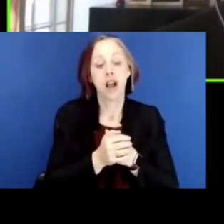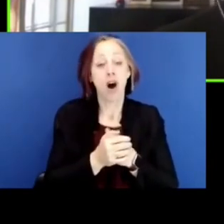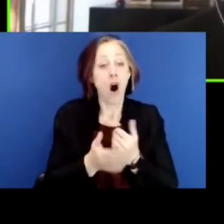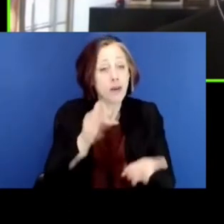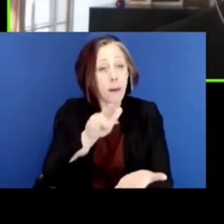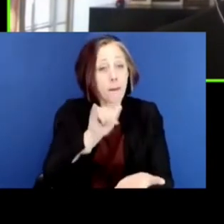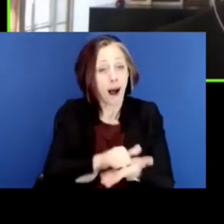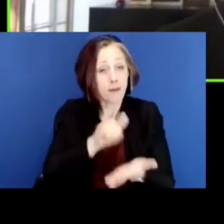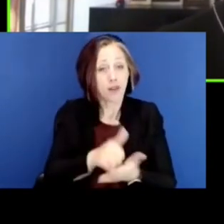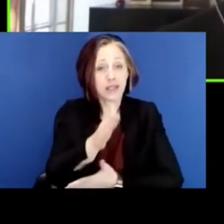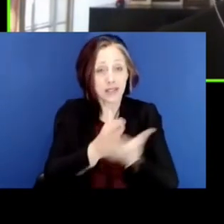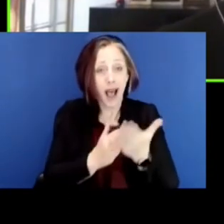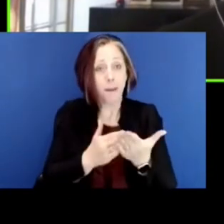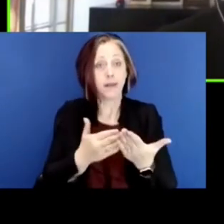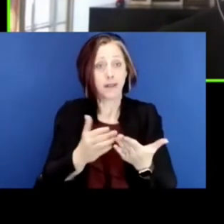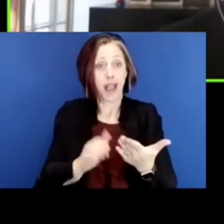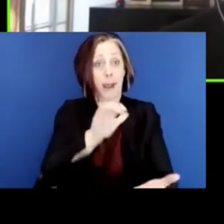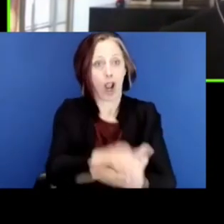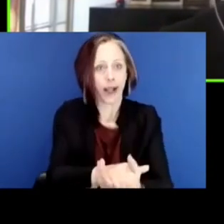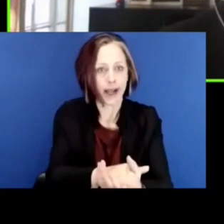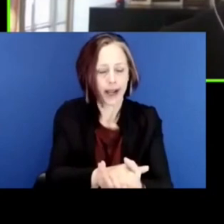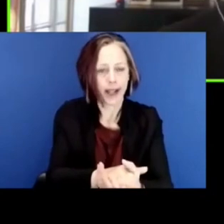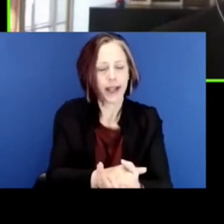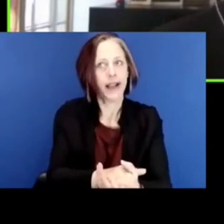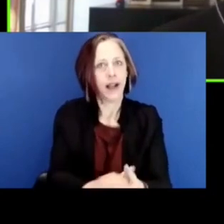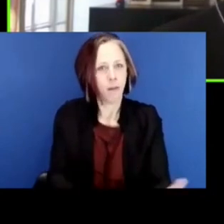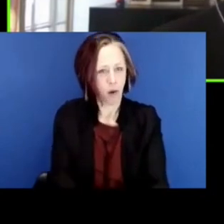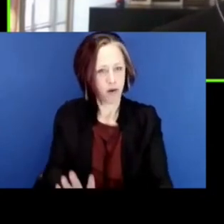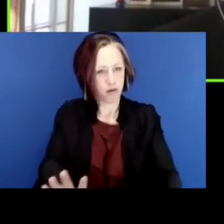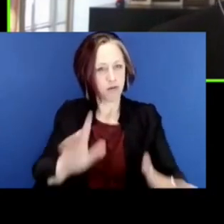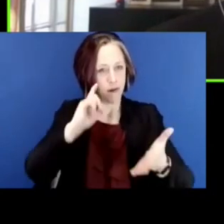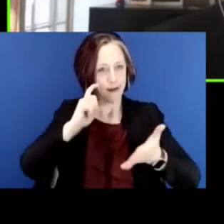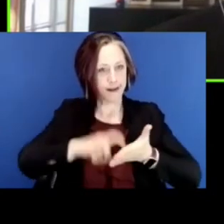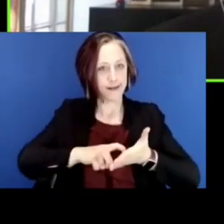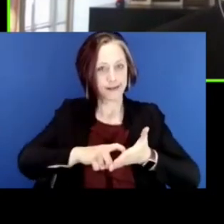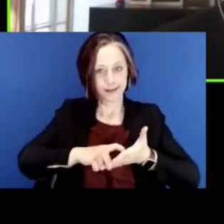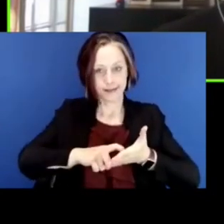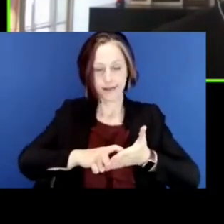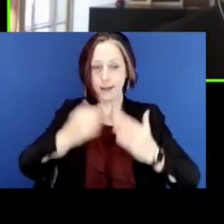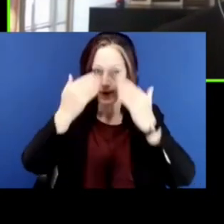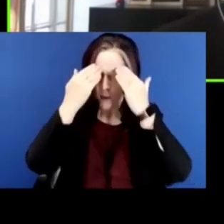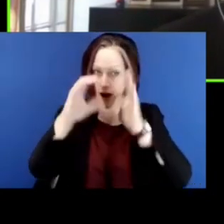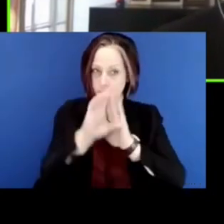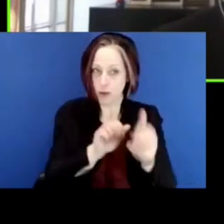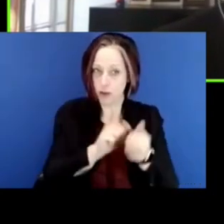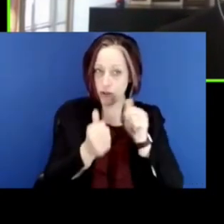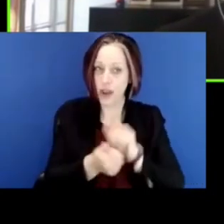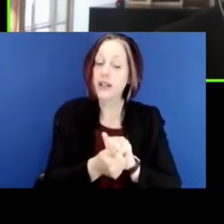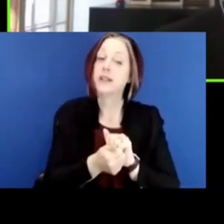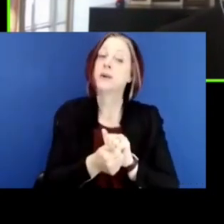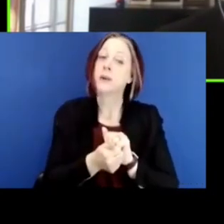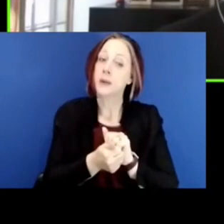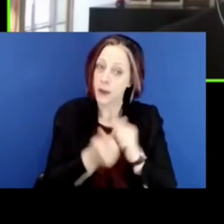for some people to get married. So we have to be aware that constitutional change is a very